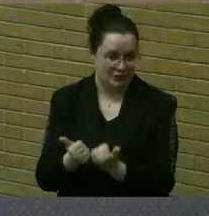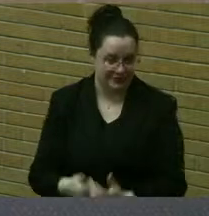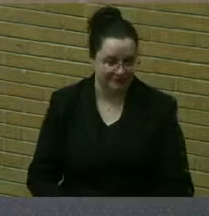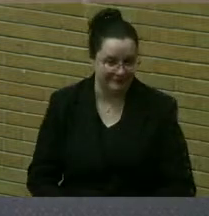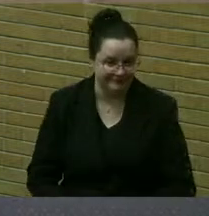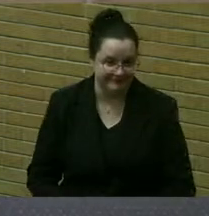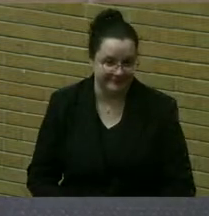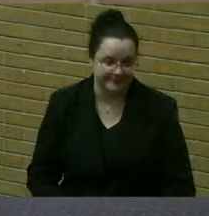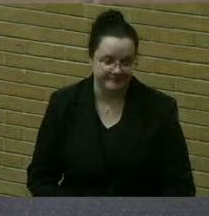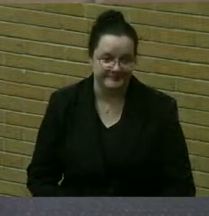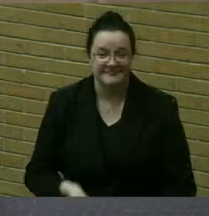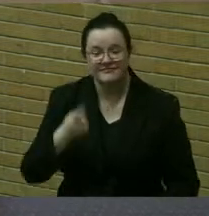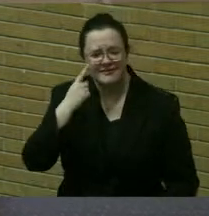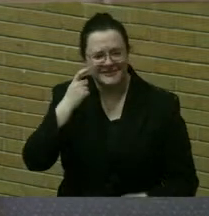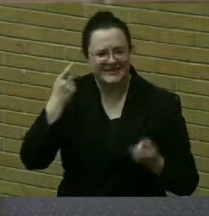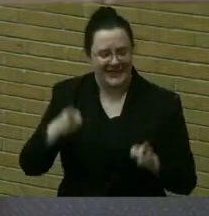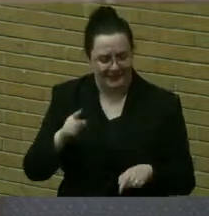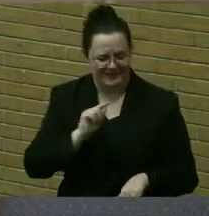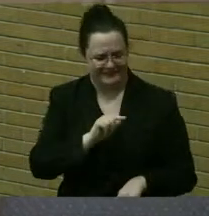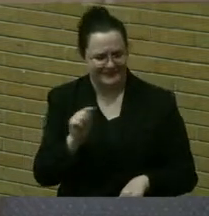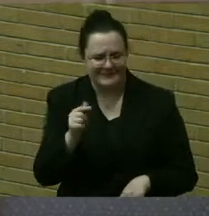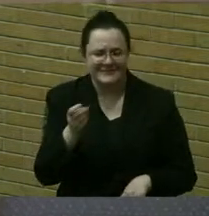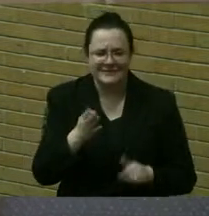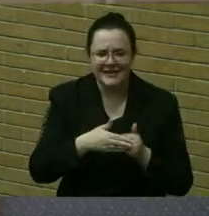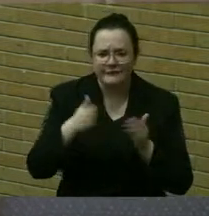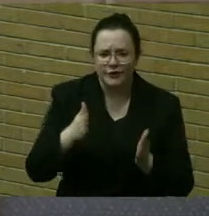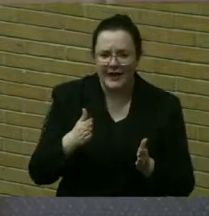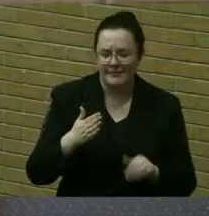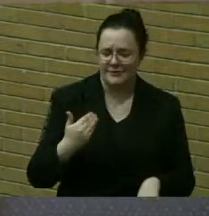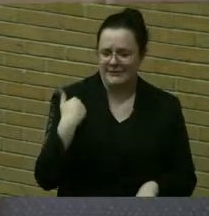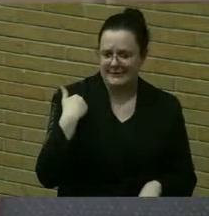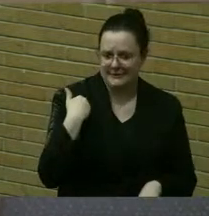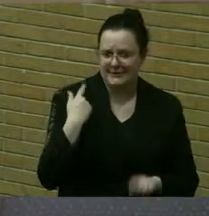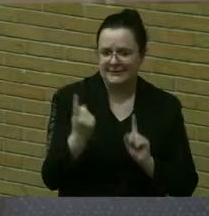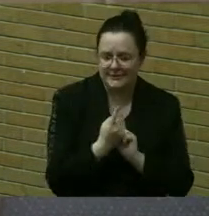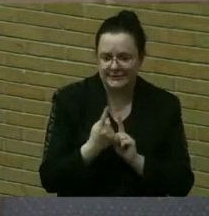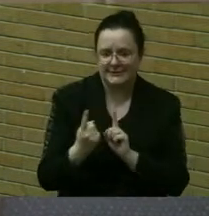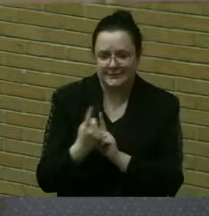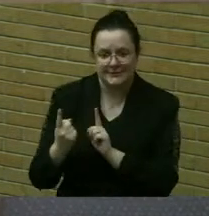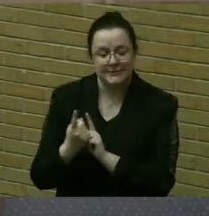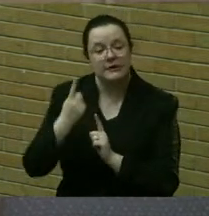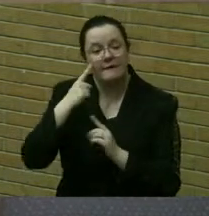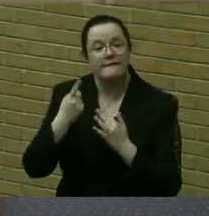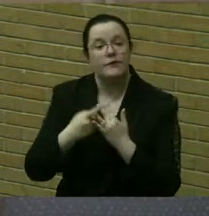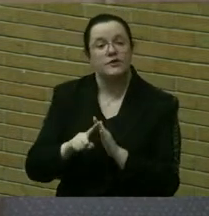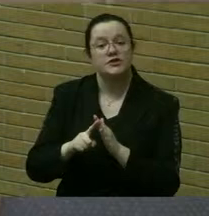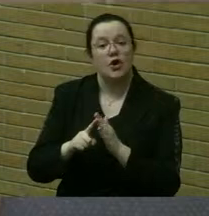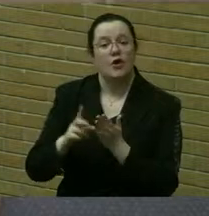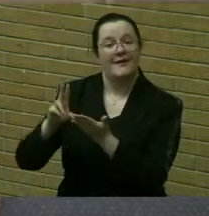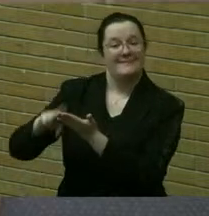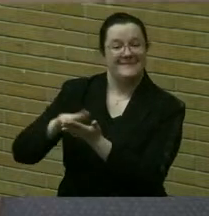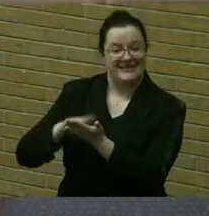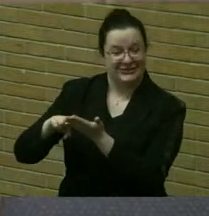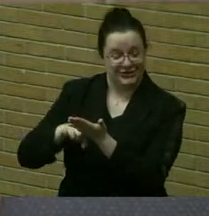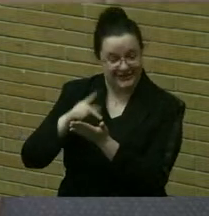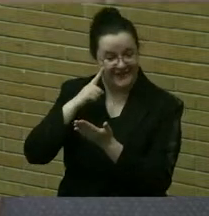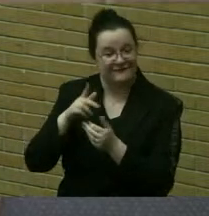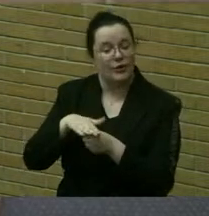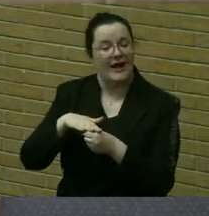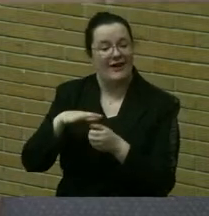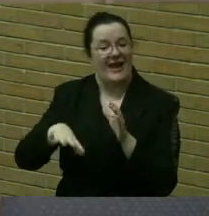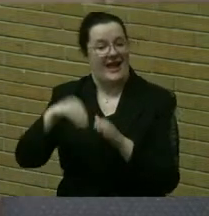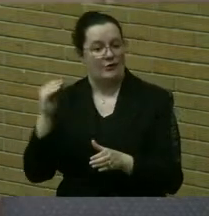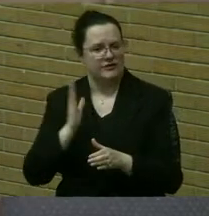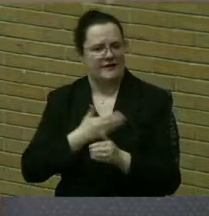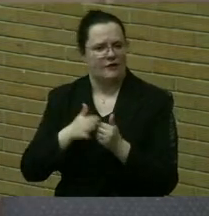I've had a number of neighbors approach me to even try and start petitions for areas outside of our neighborhood regarding traffic, and I find this